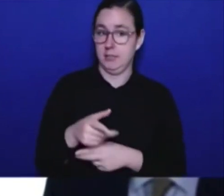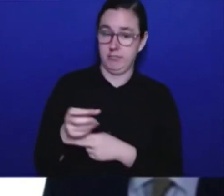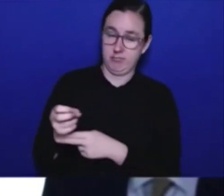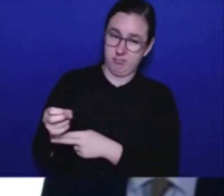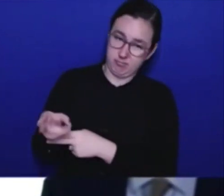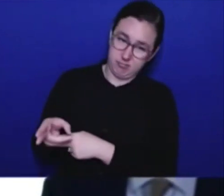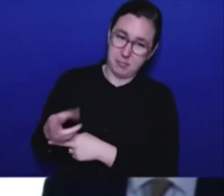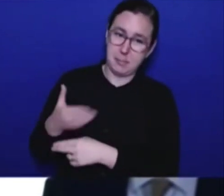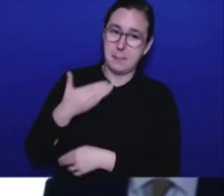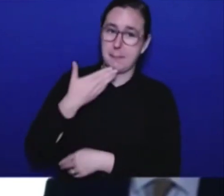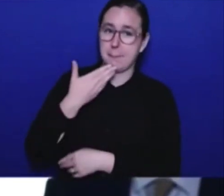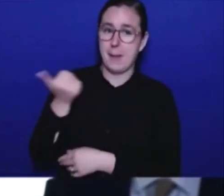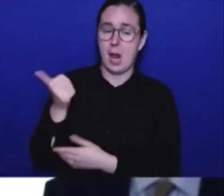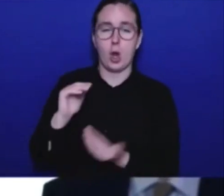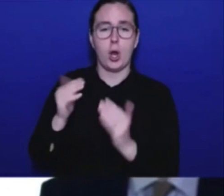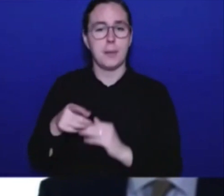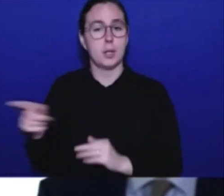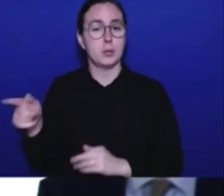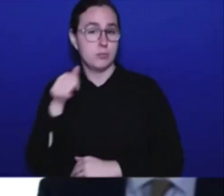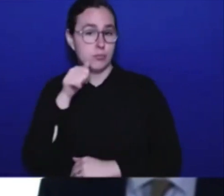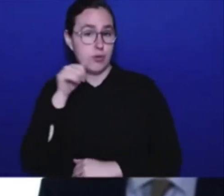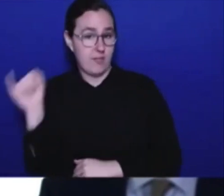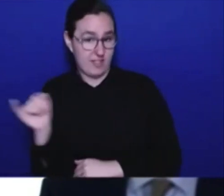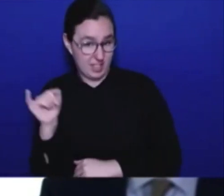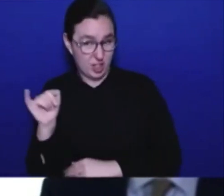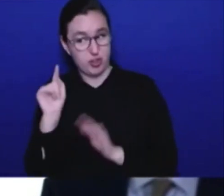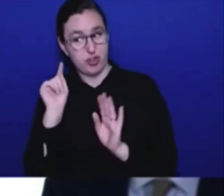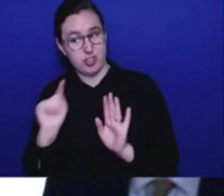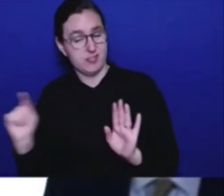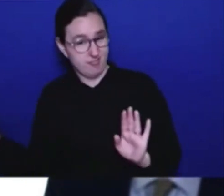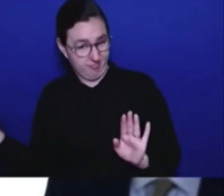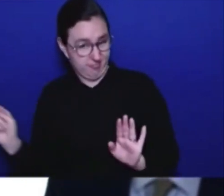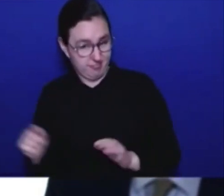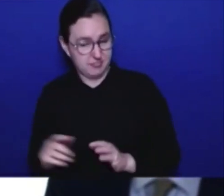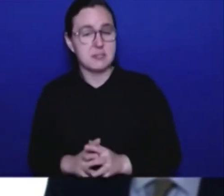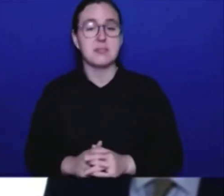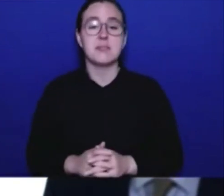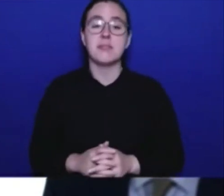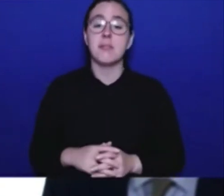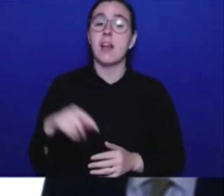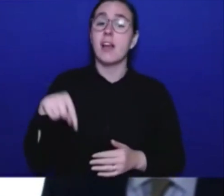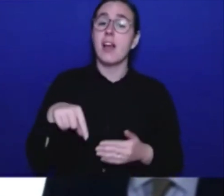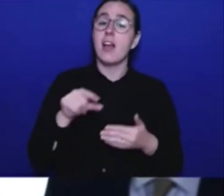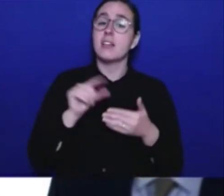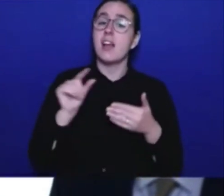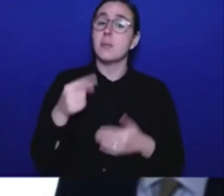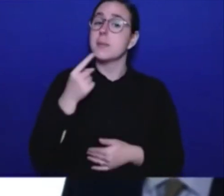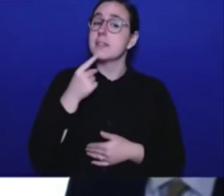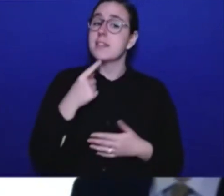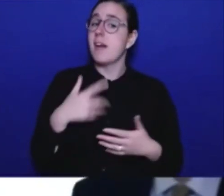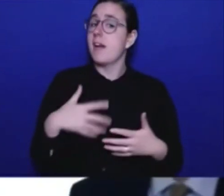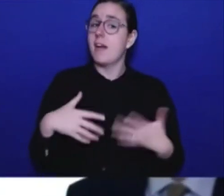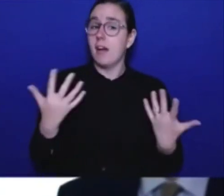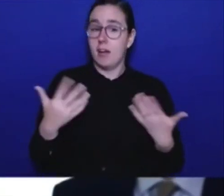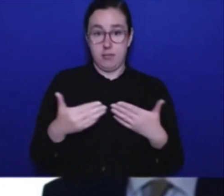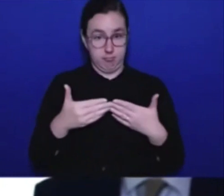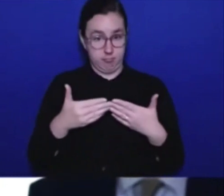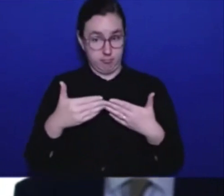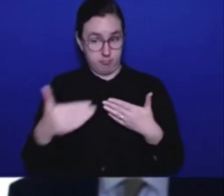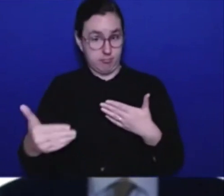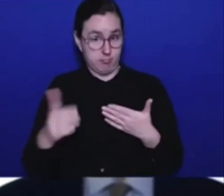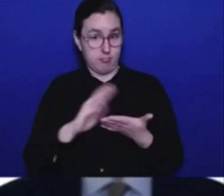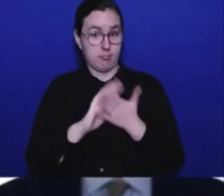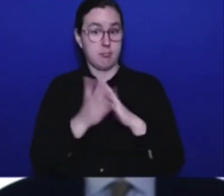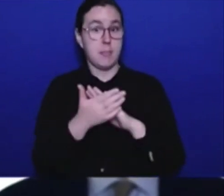has directed that ICBC's basic rate application cover two years instead of the standard one year, helping to